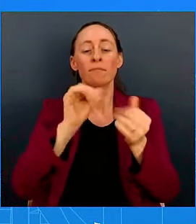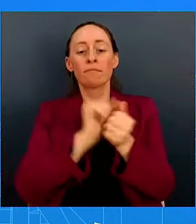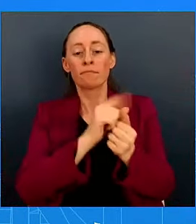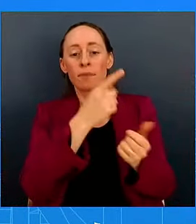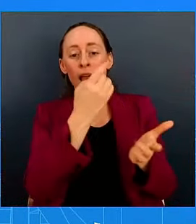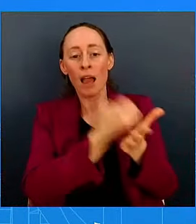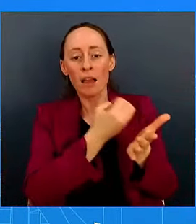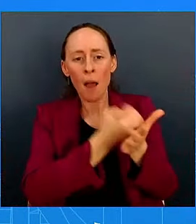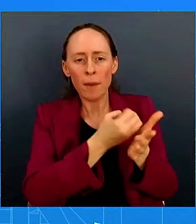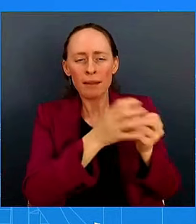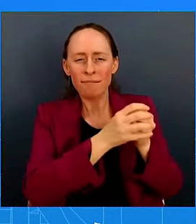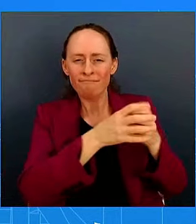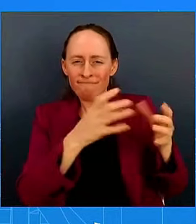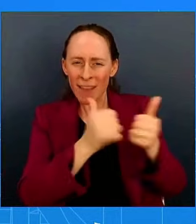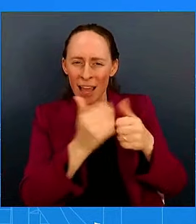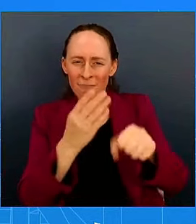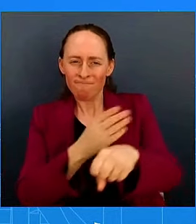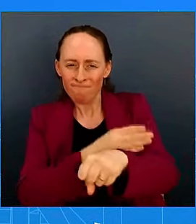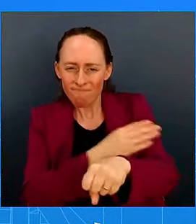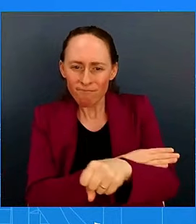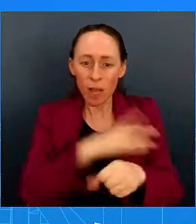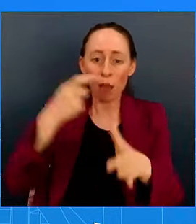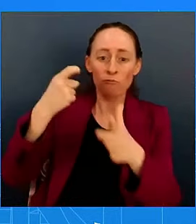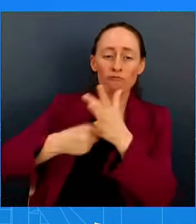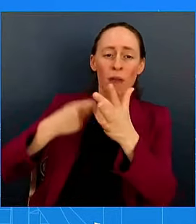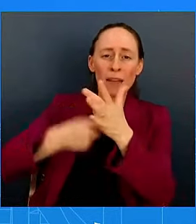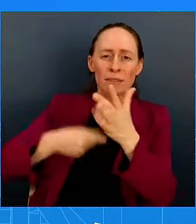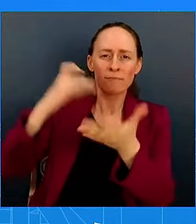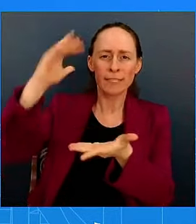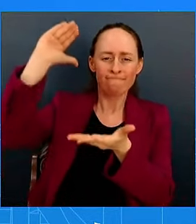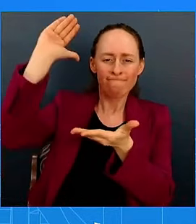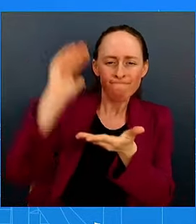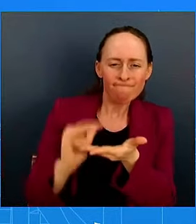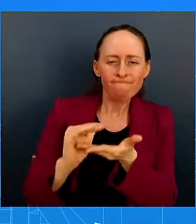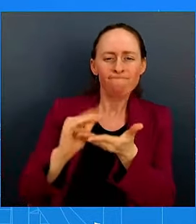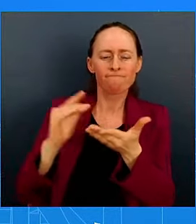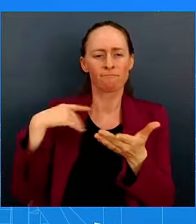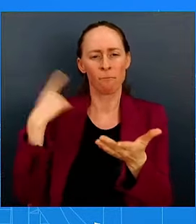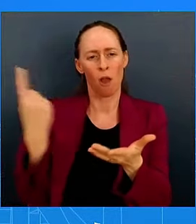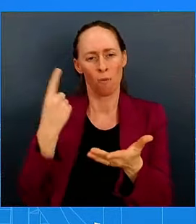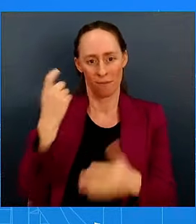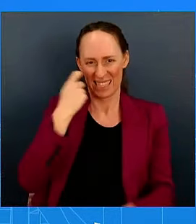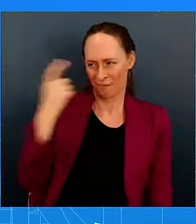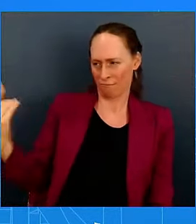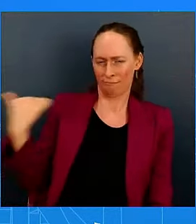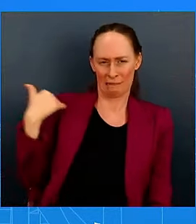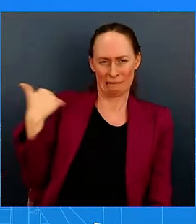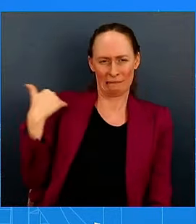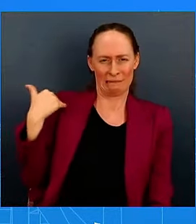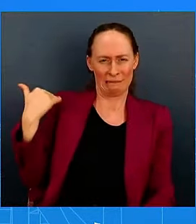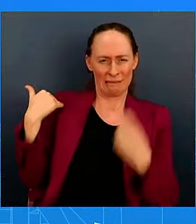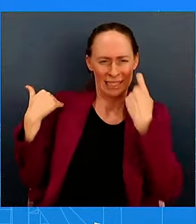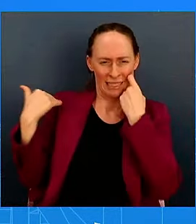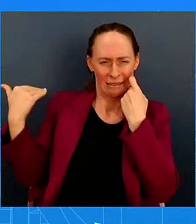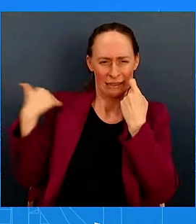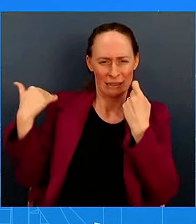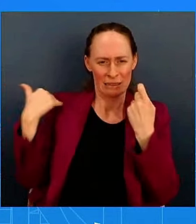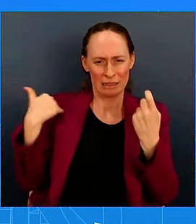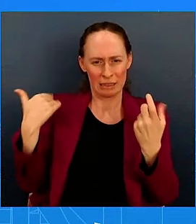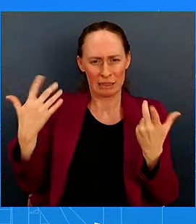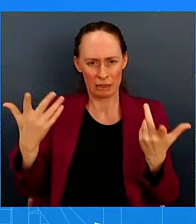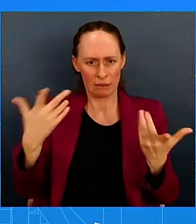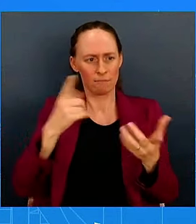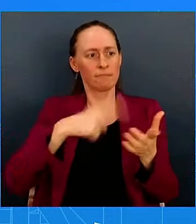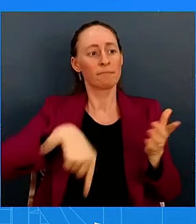talk about what else he wants to get done. I was just asked, you know, the little bit that I shared about with homeownership and lowering